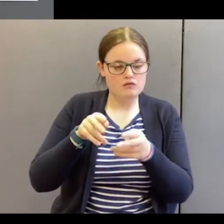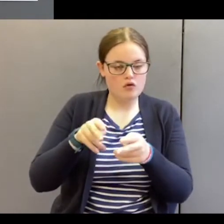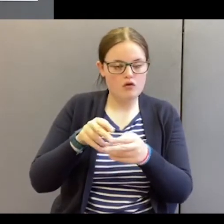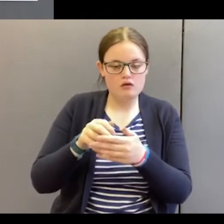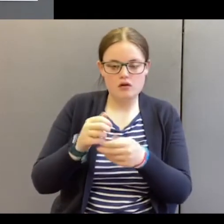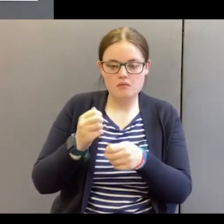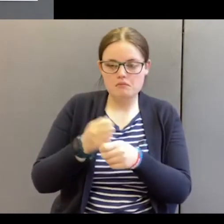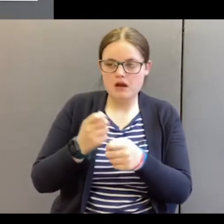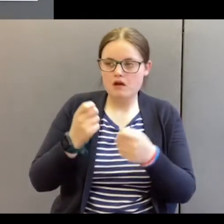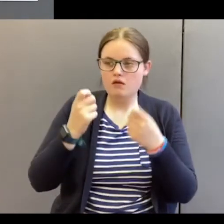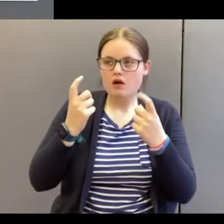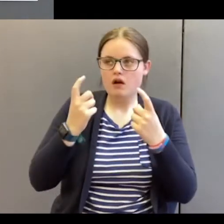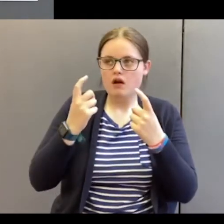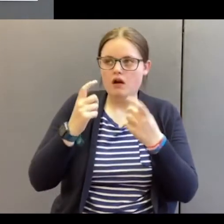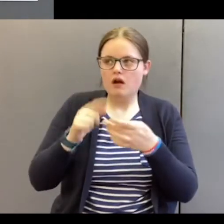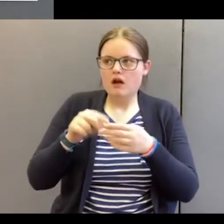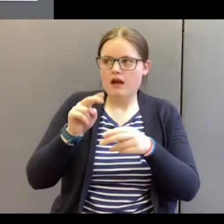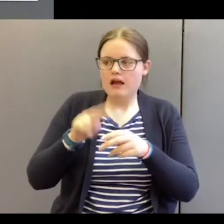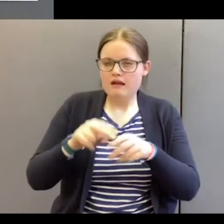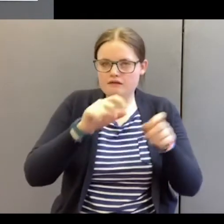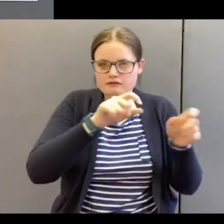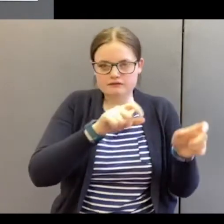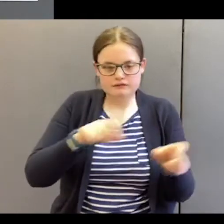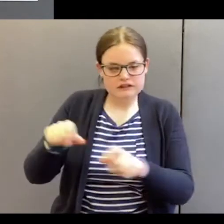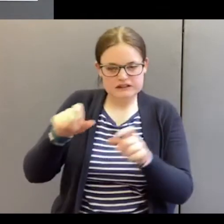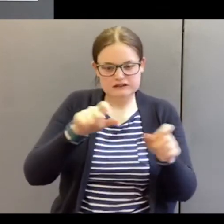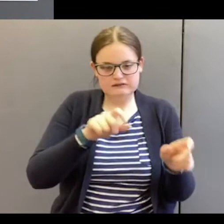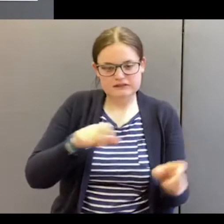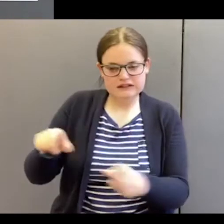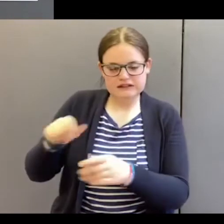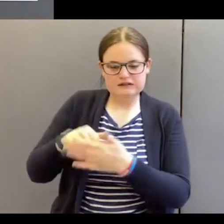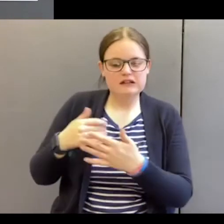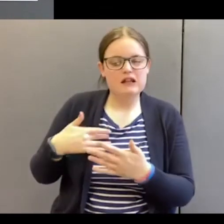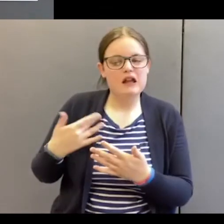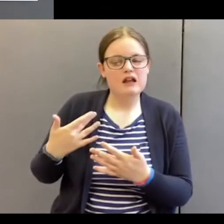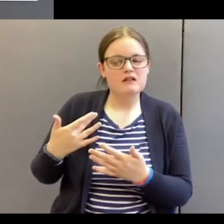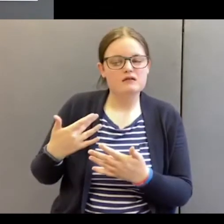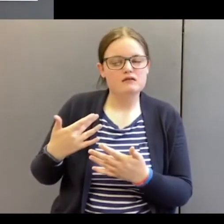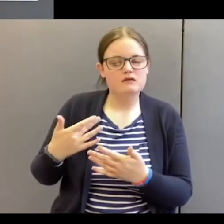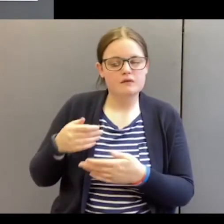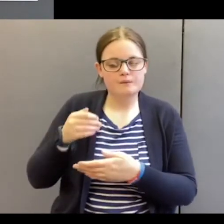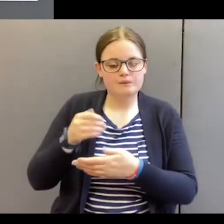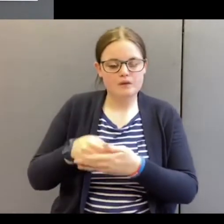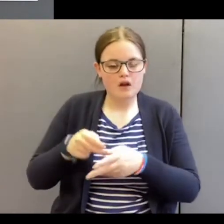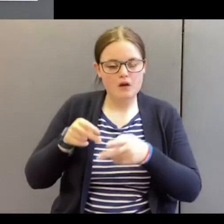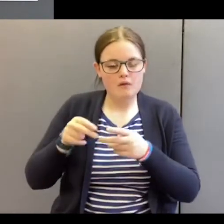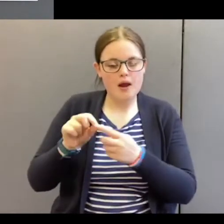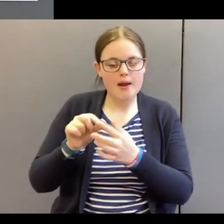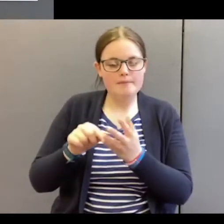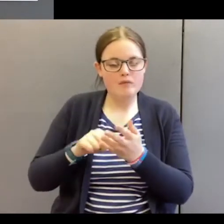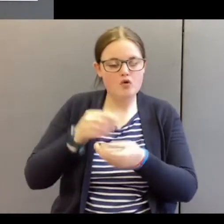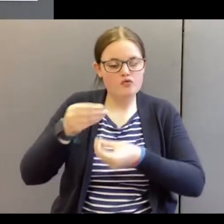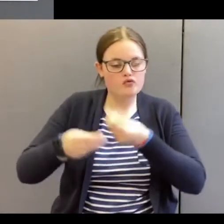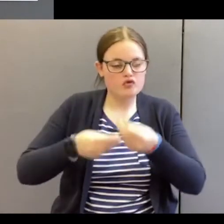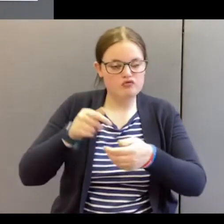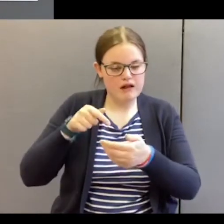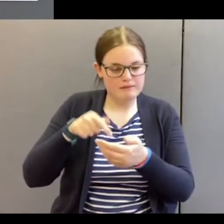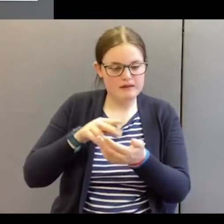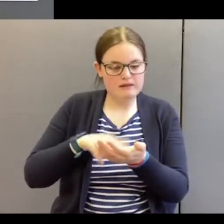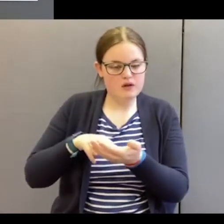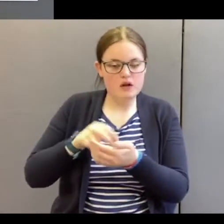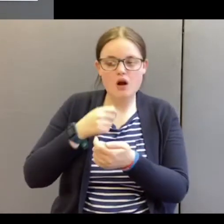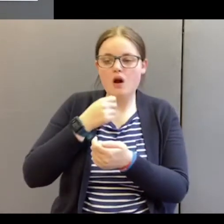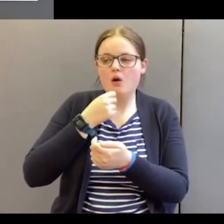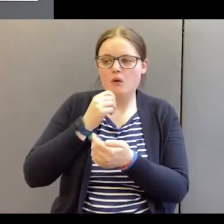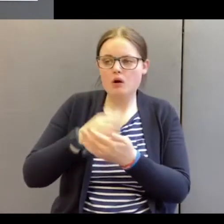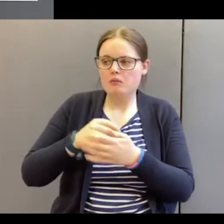make you realise that if you carry on in life in the way that Paul describes here, you